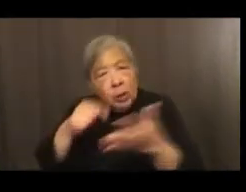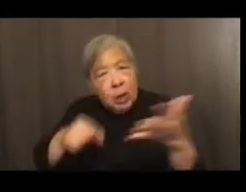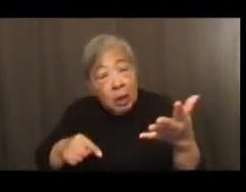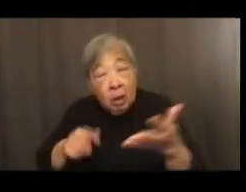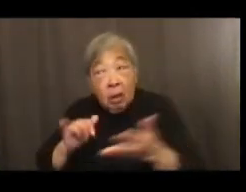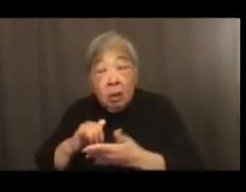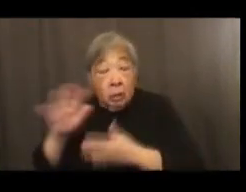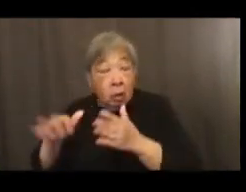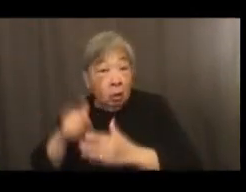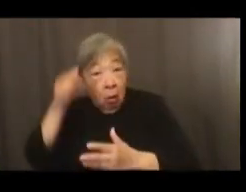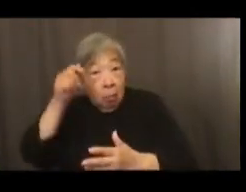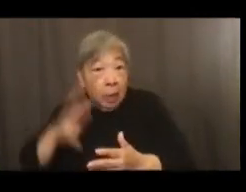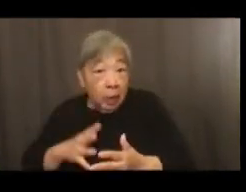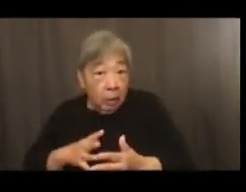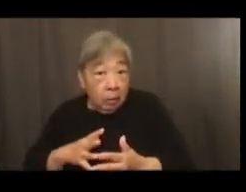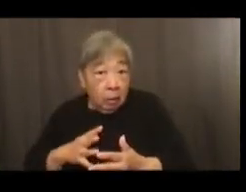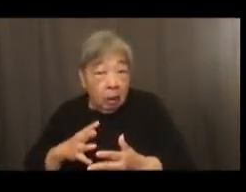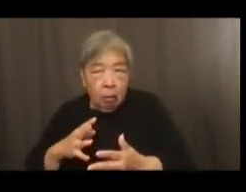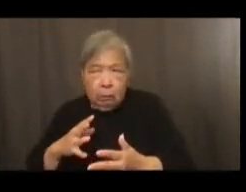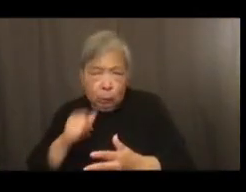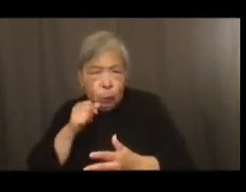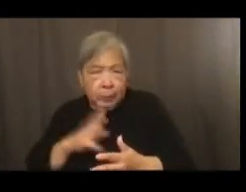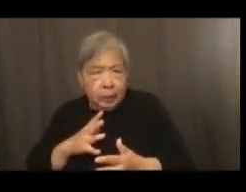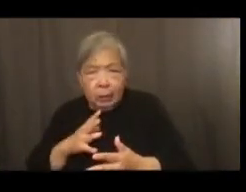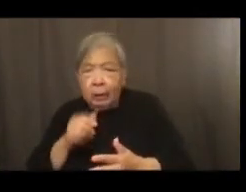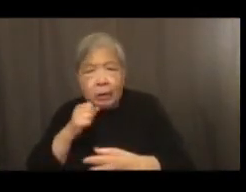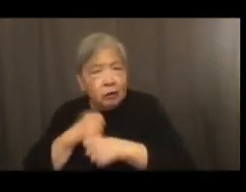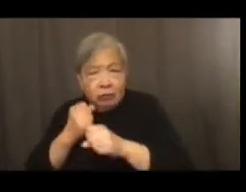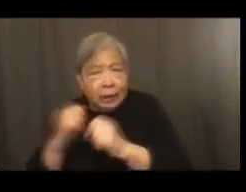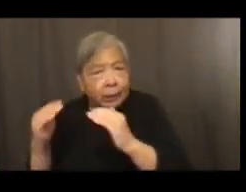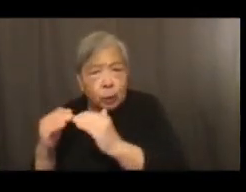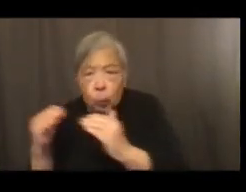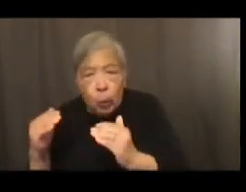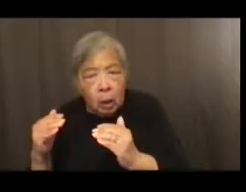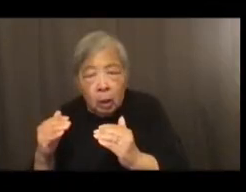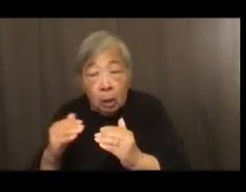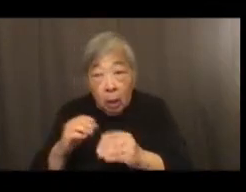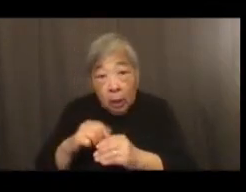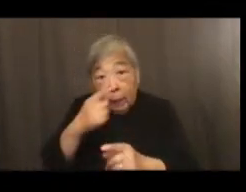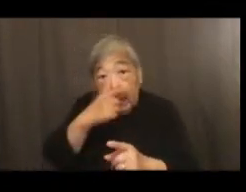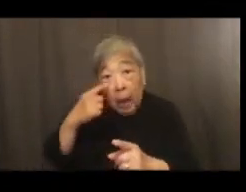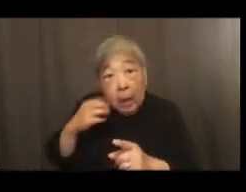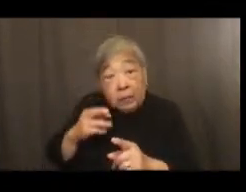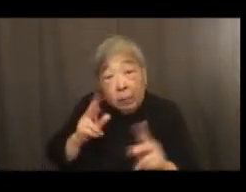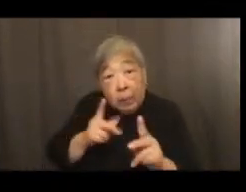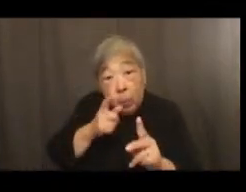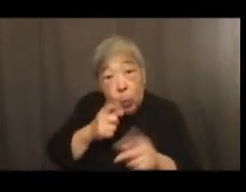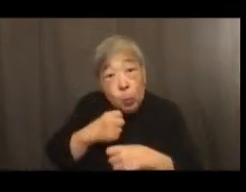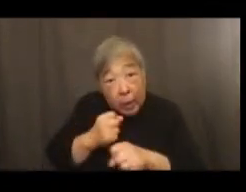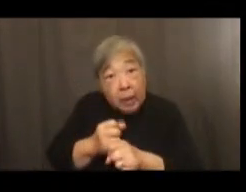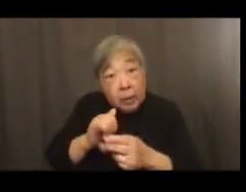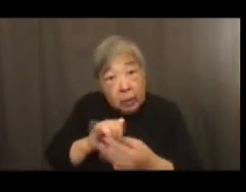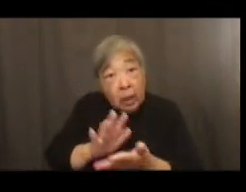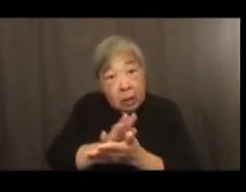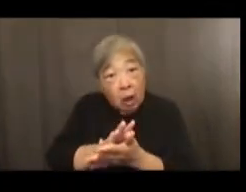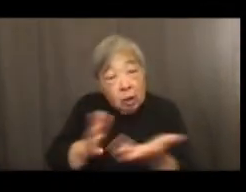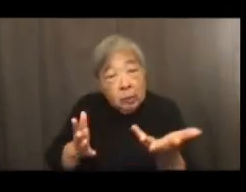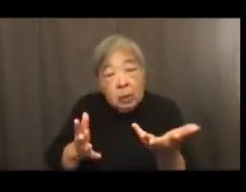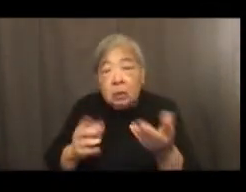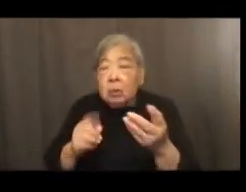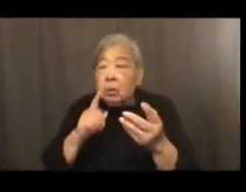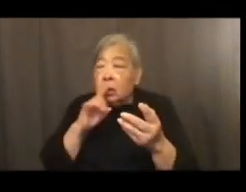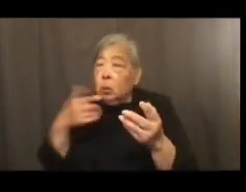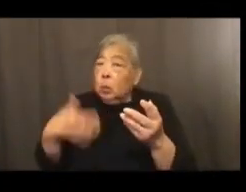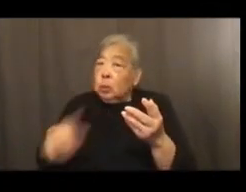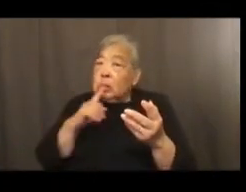were created unequal in the eyes of those who created that document. So it is for, it is an extreme challenge. And